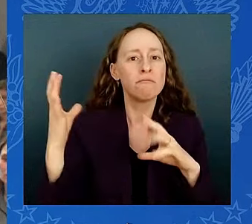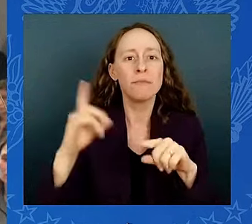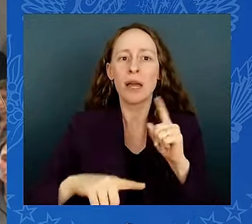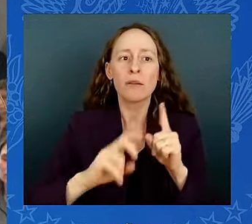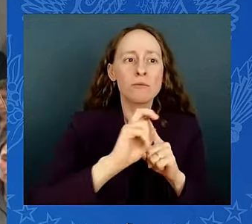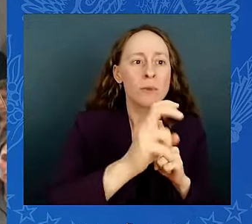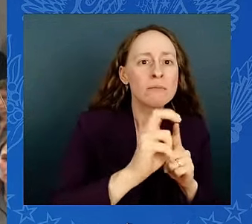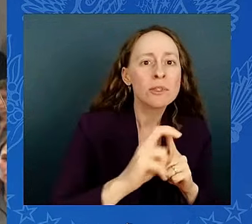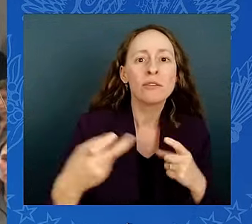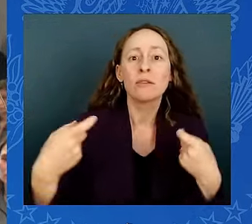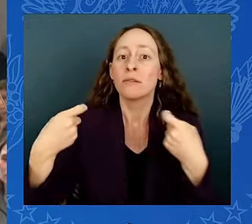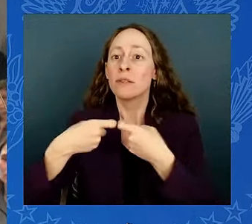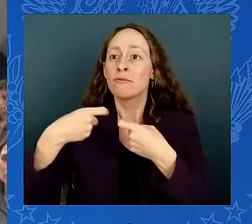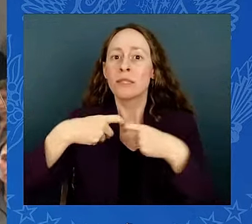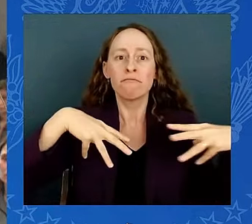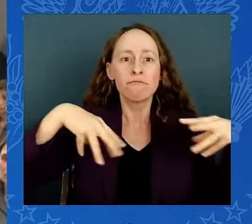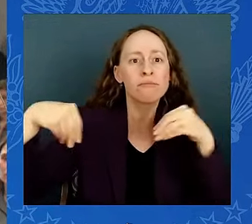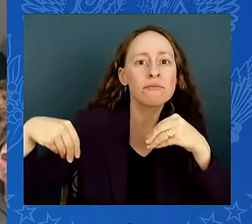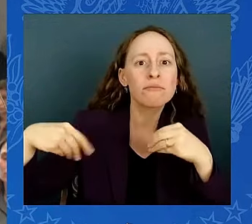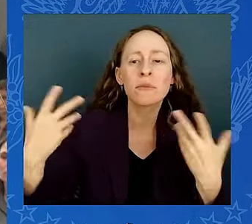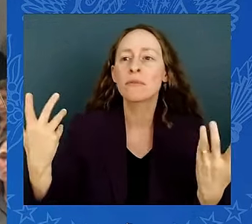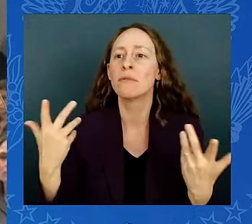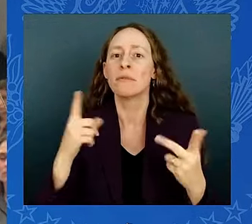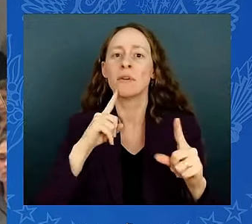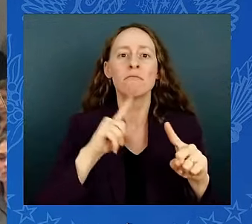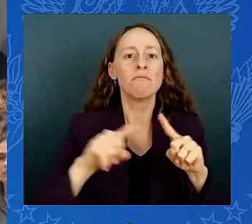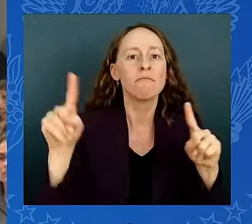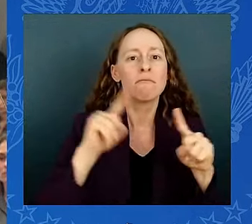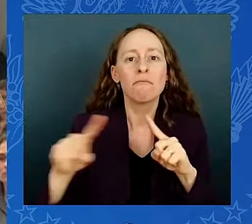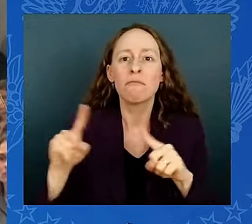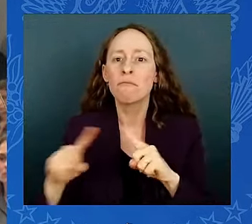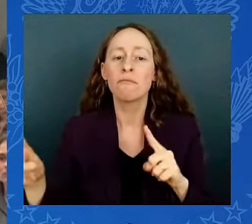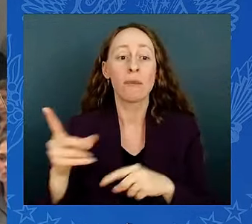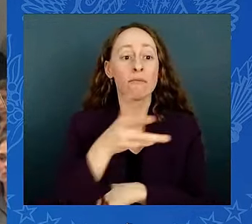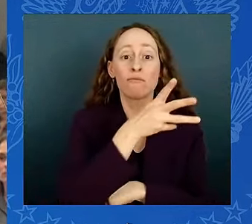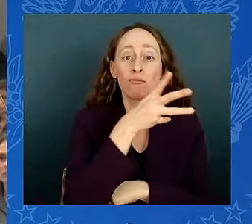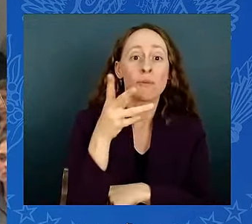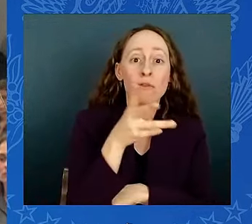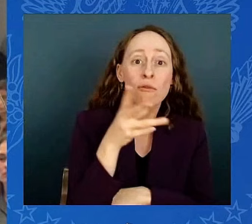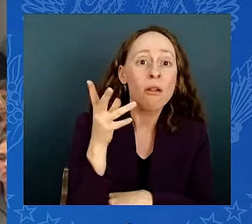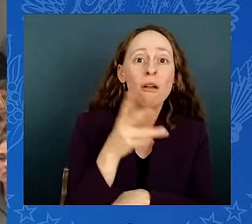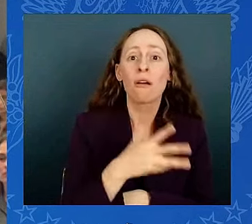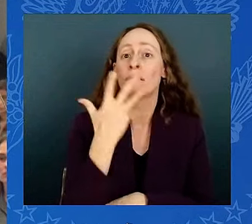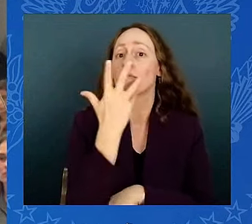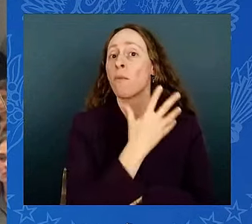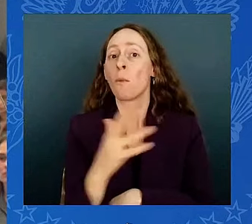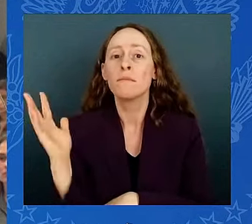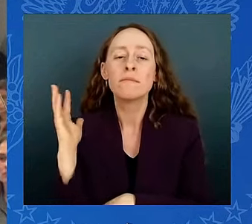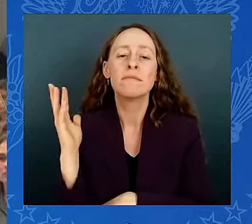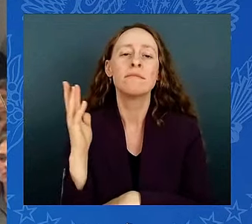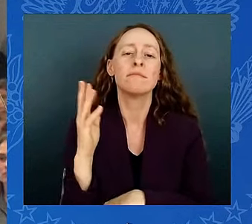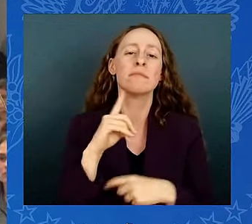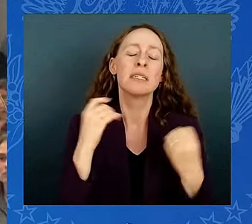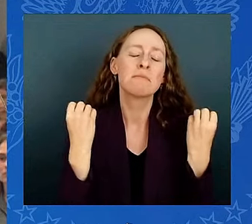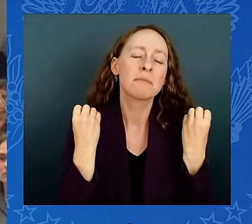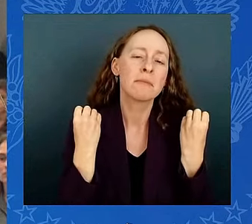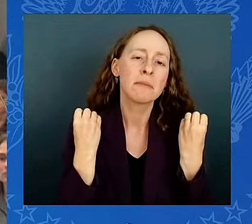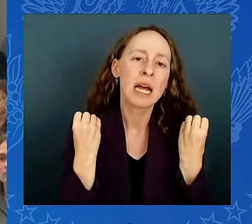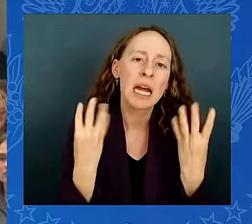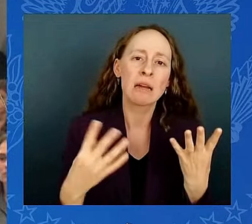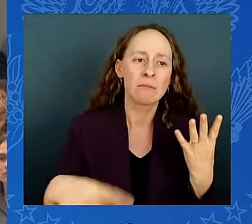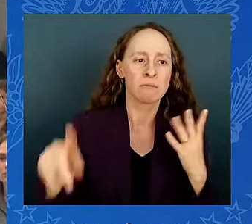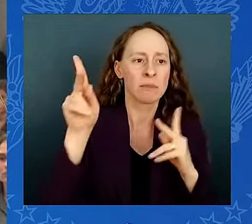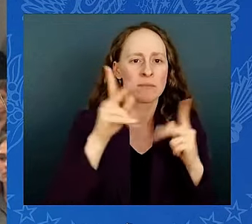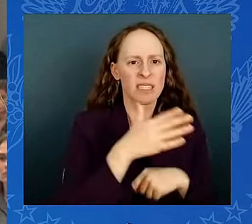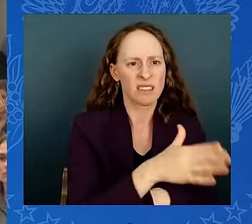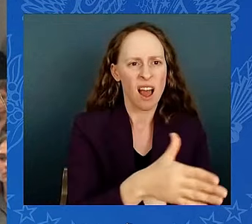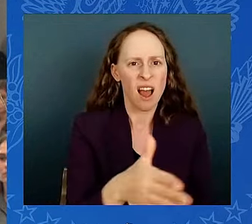costing lives and costing money. And the impacts we're seeing are only going to get worse, get more frequent, more ferocious, hitting our most